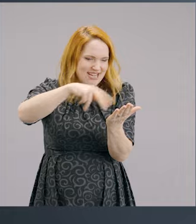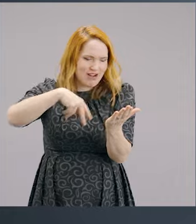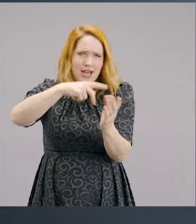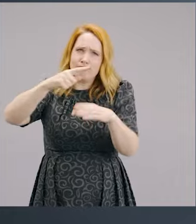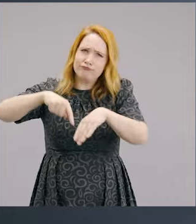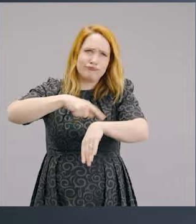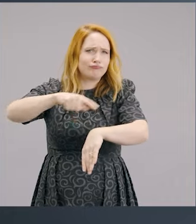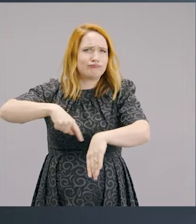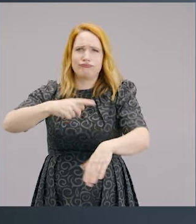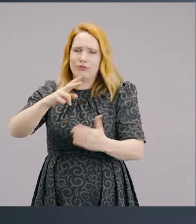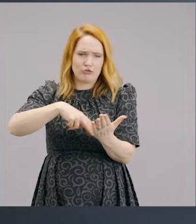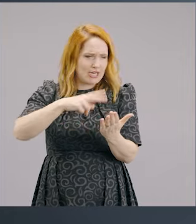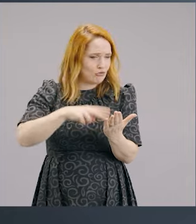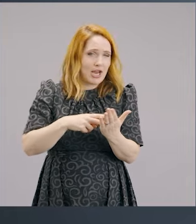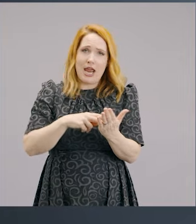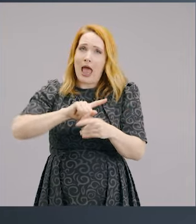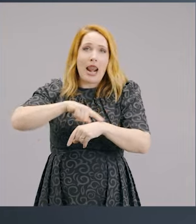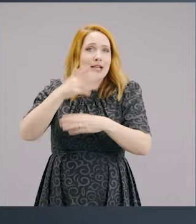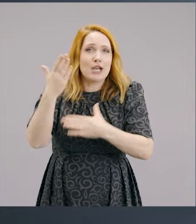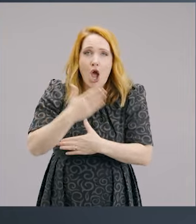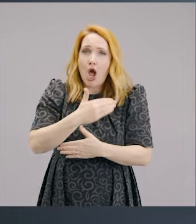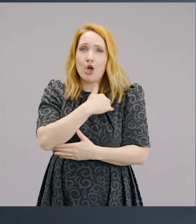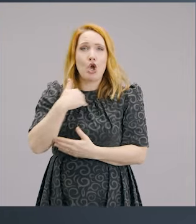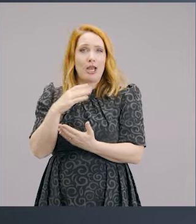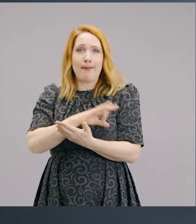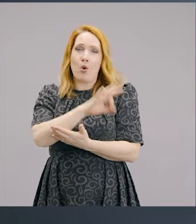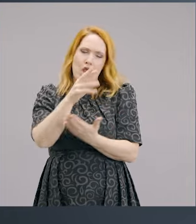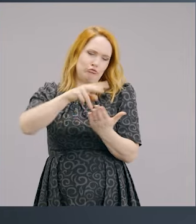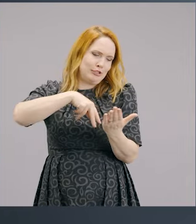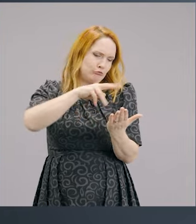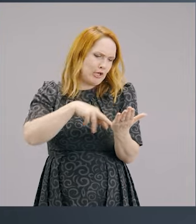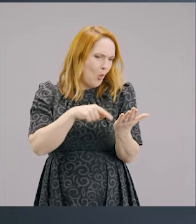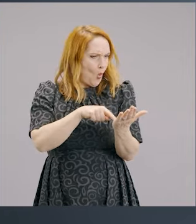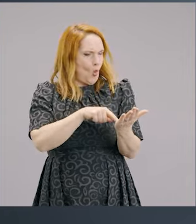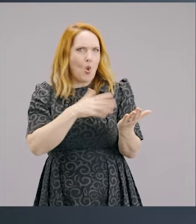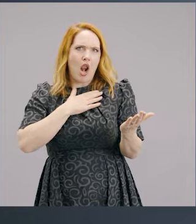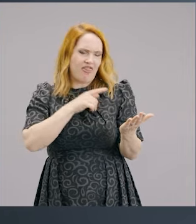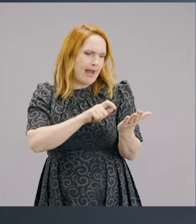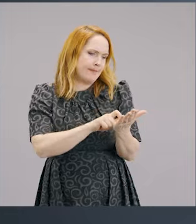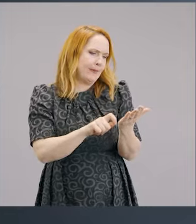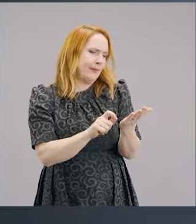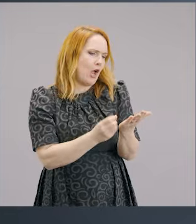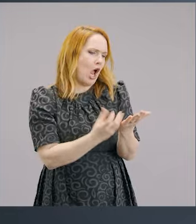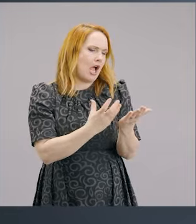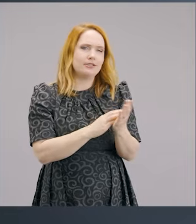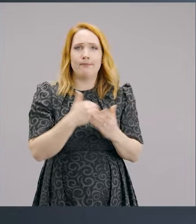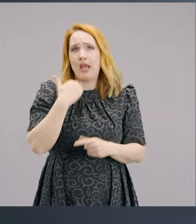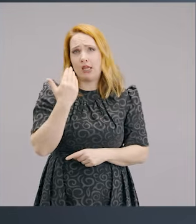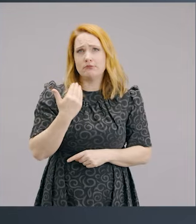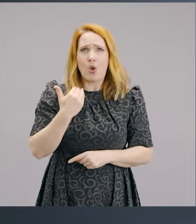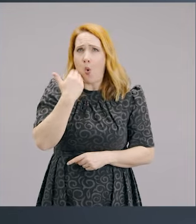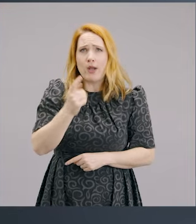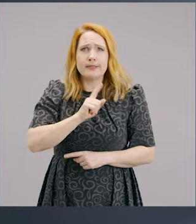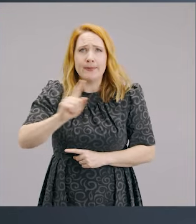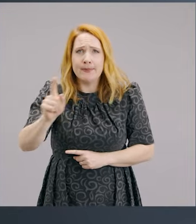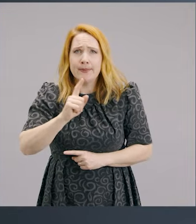I was spending my last minutes at night and my first minutes in the morning. I couldn't stop reading the Bible and I couldn't stop going to church. I